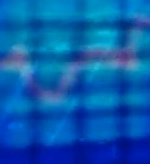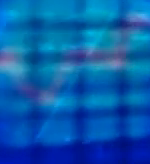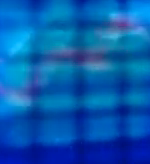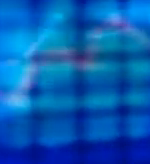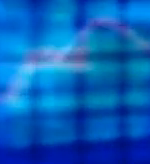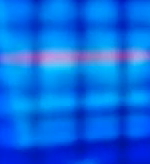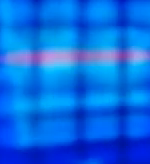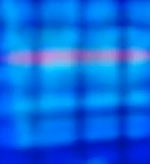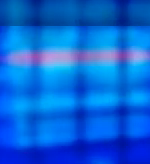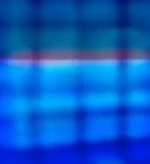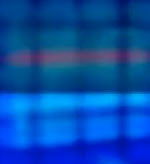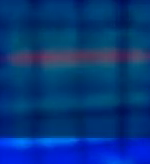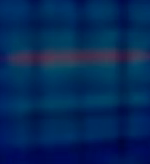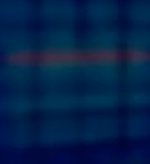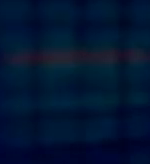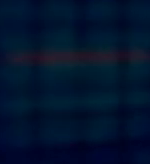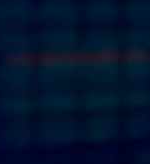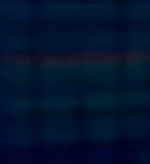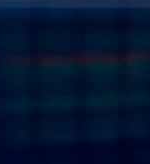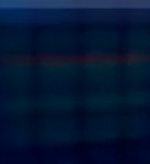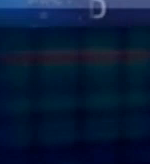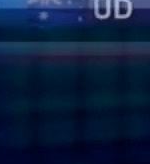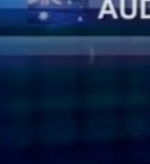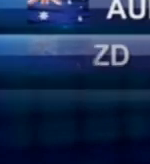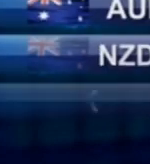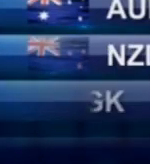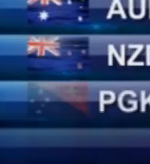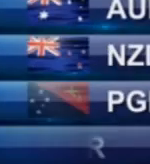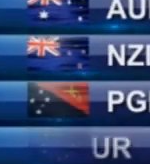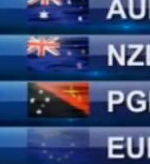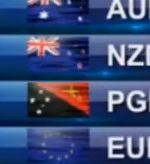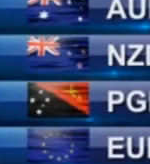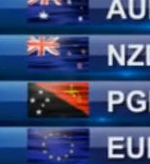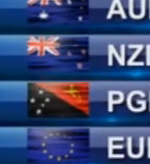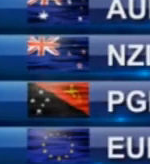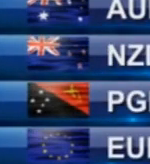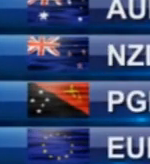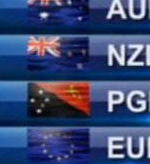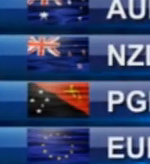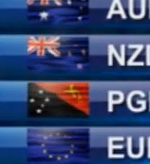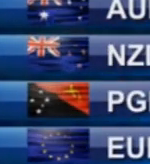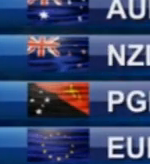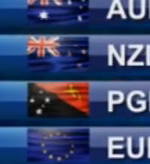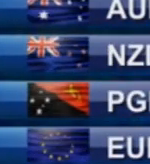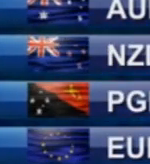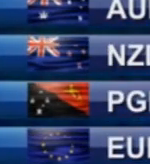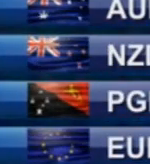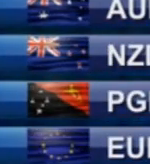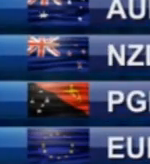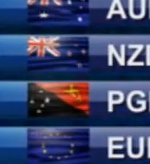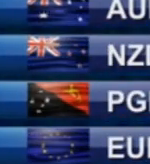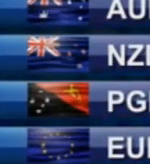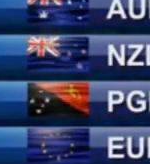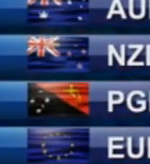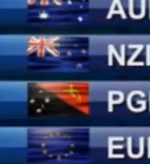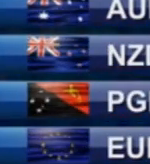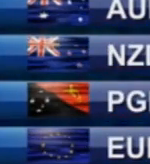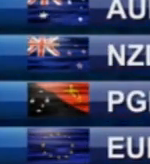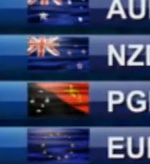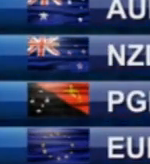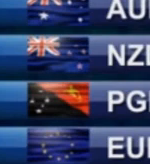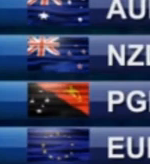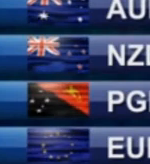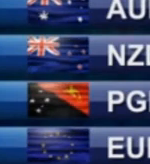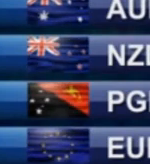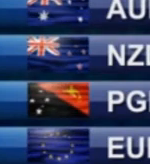Looking at today's local exchange rates as set early this morning, the foreign exchange market has remained volatile this week, resulting